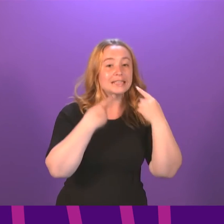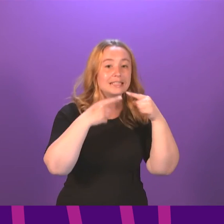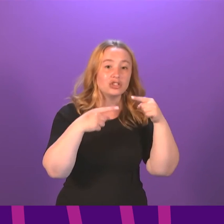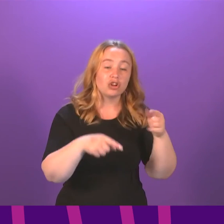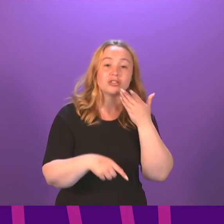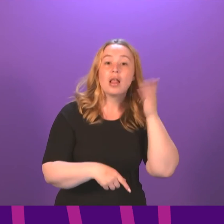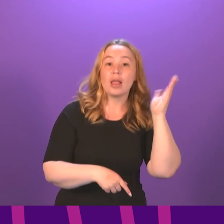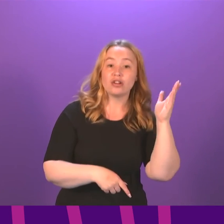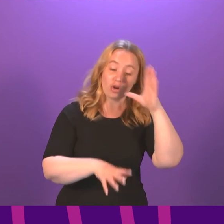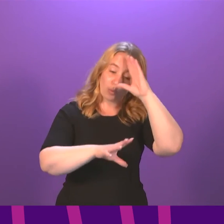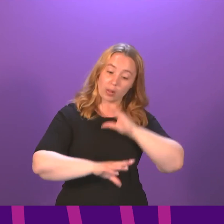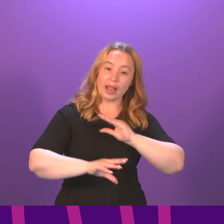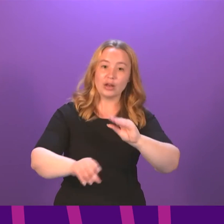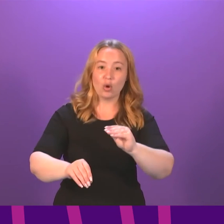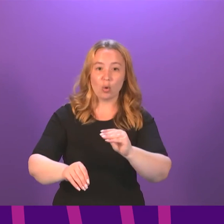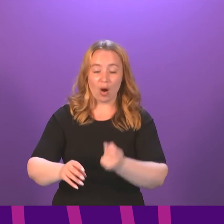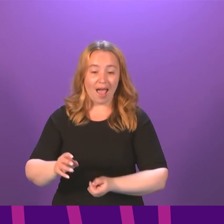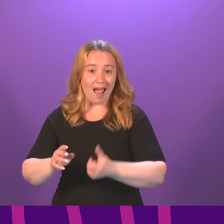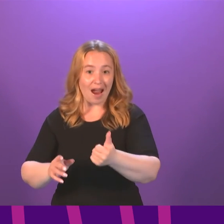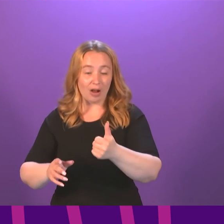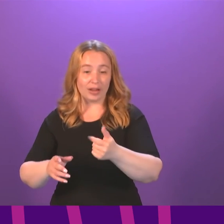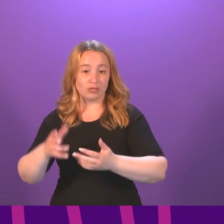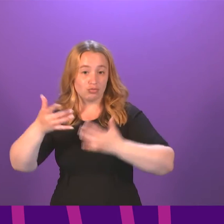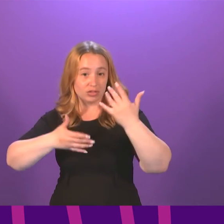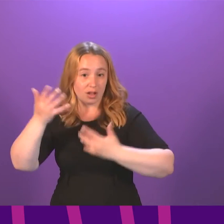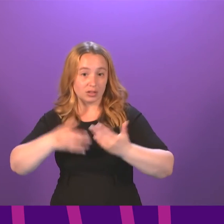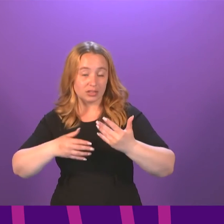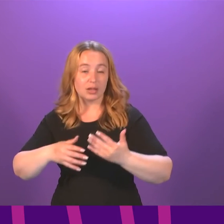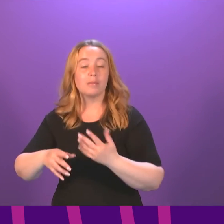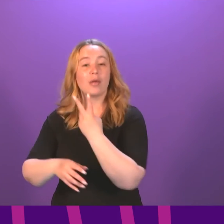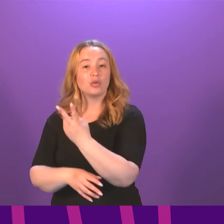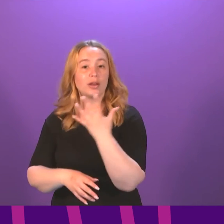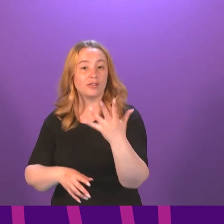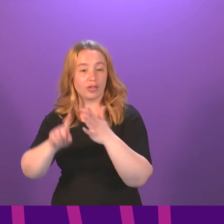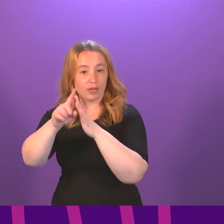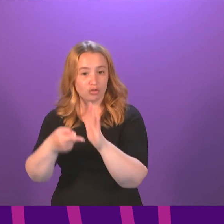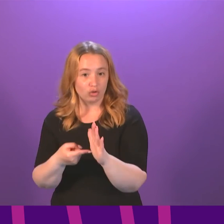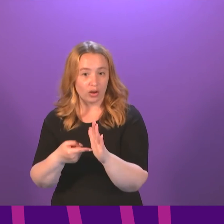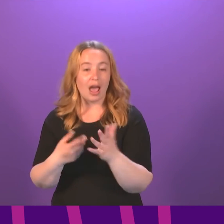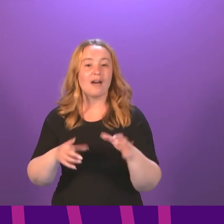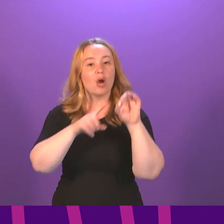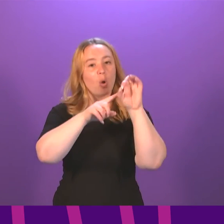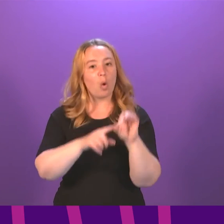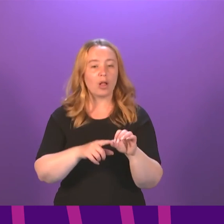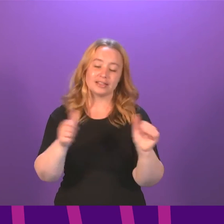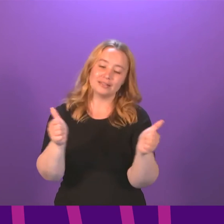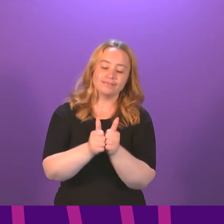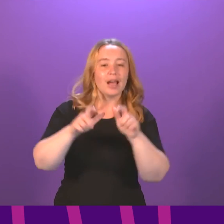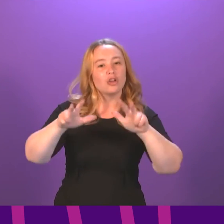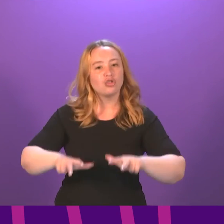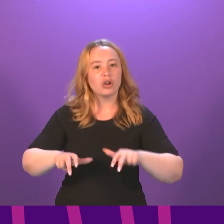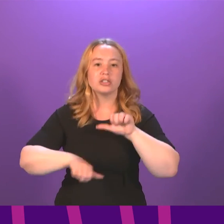young people know their provisional results by 25 June. As I have set out before this, there is a quality assurance process